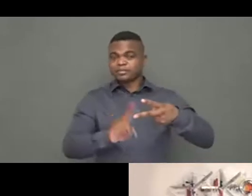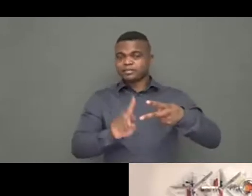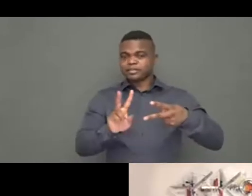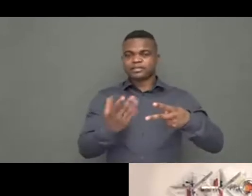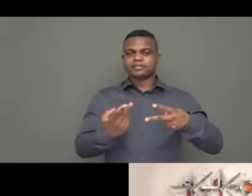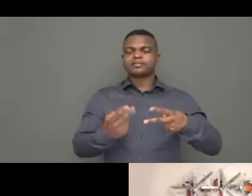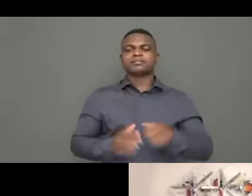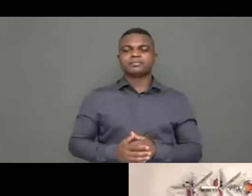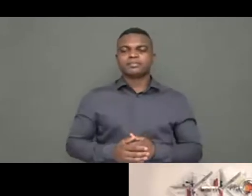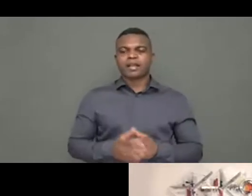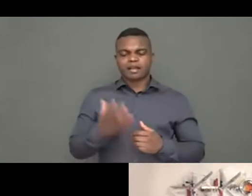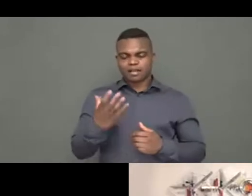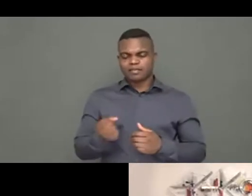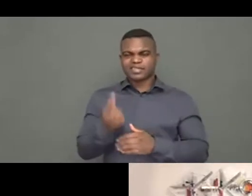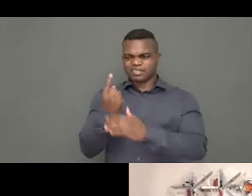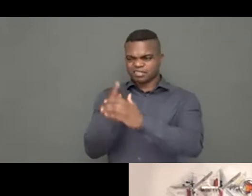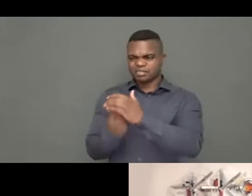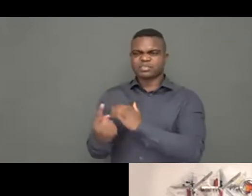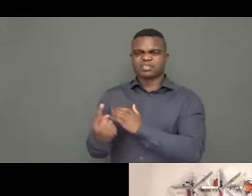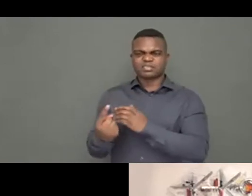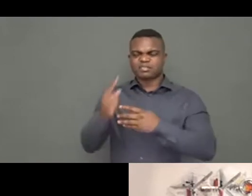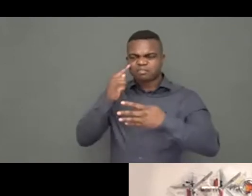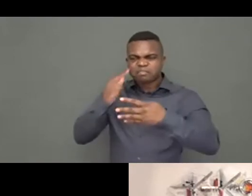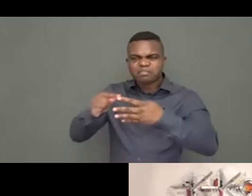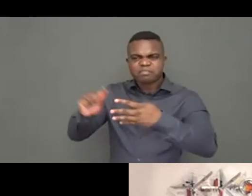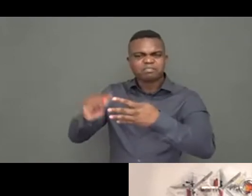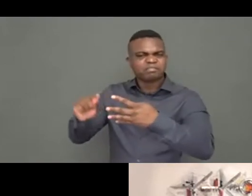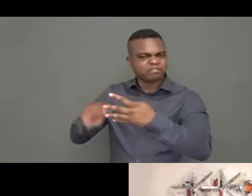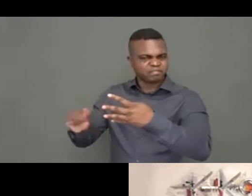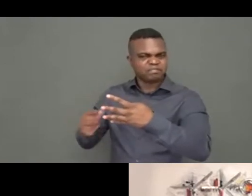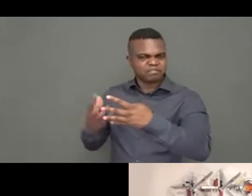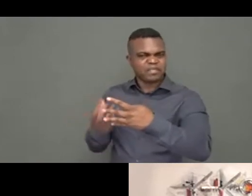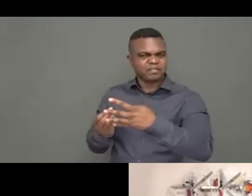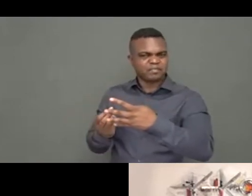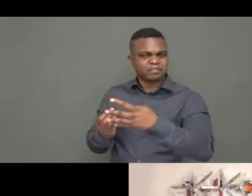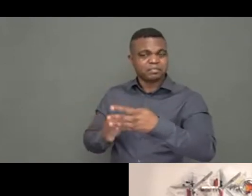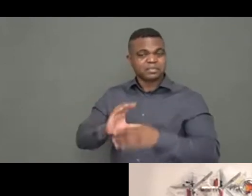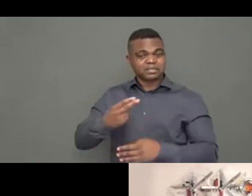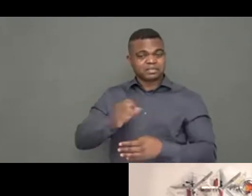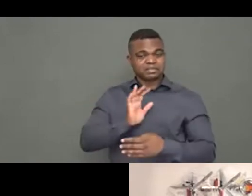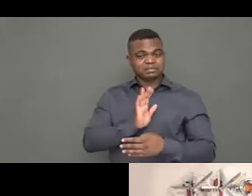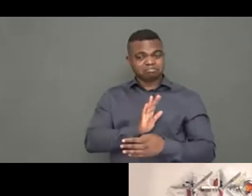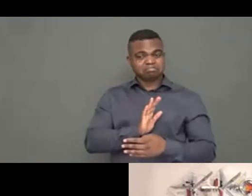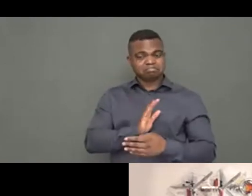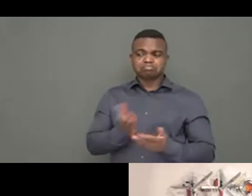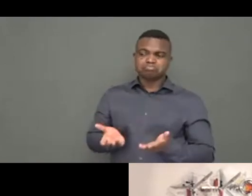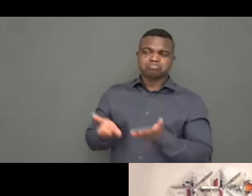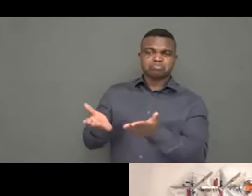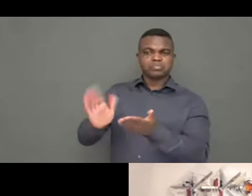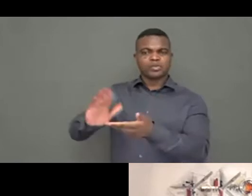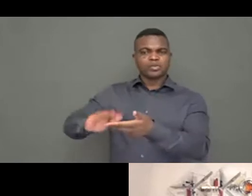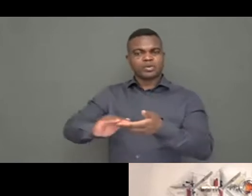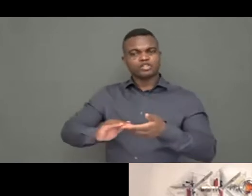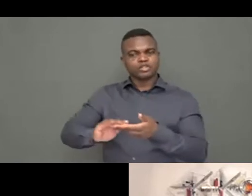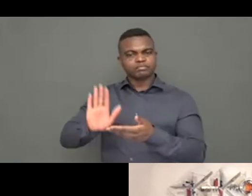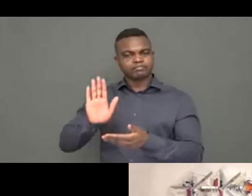audit. And we have the last one, CHS certification, also conducted through an external audit, but